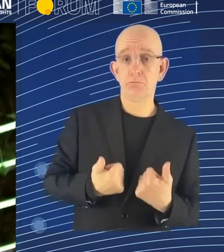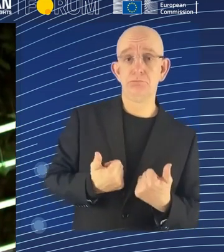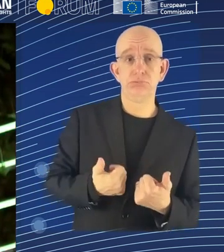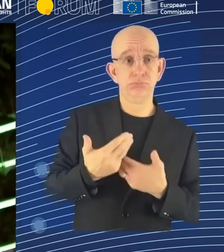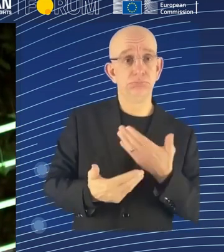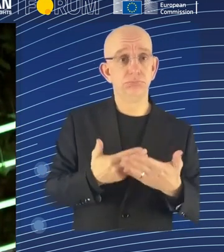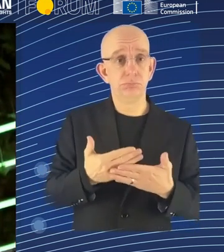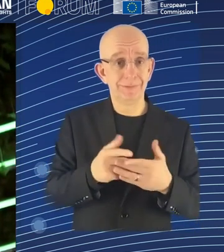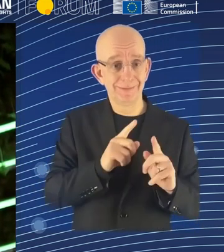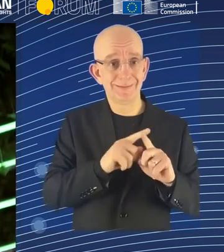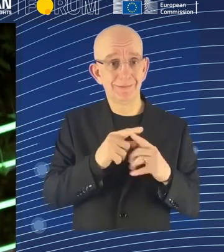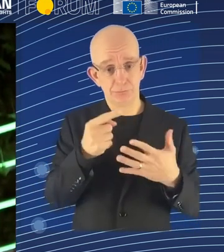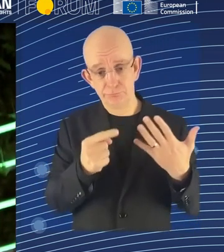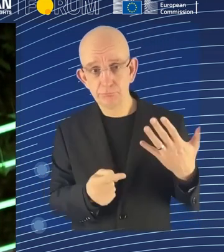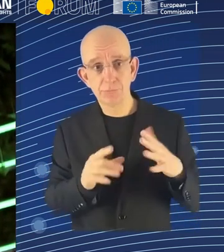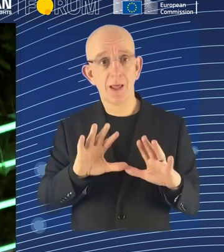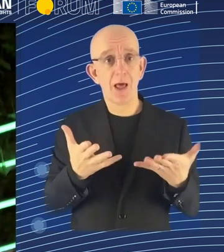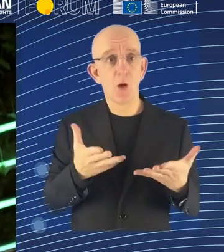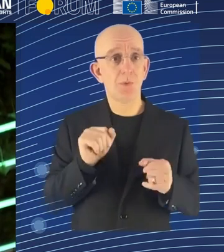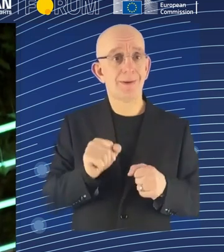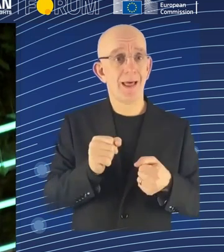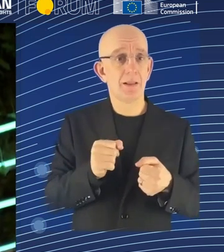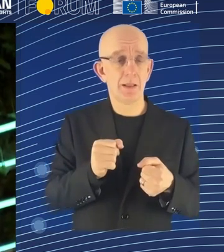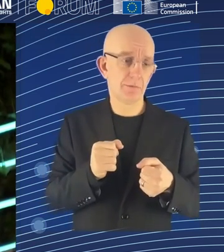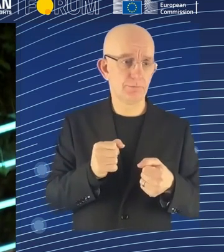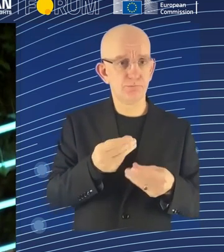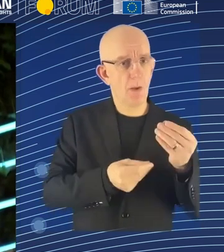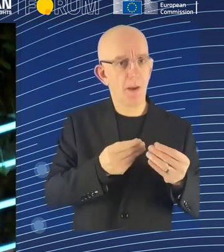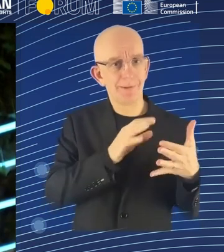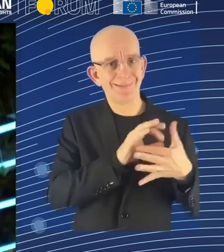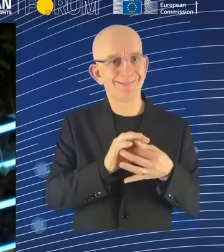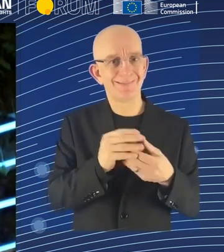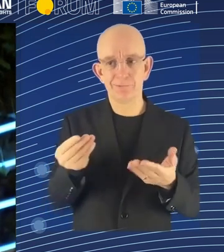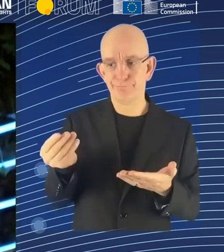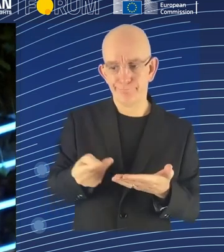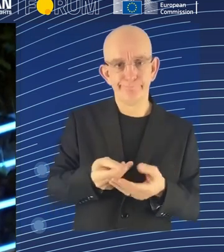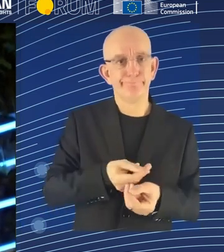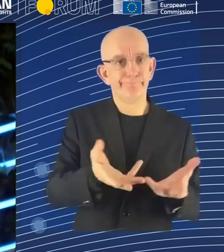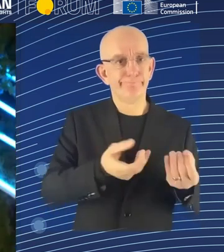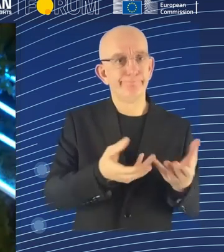in making our labour markets as inclusive as they can be. Yeah,